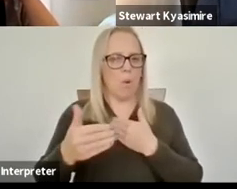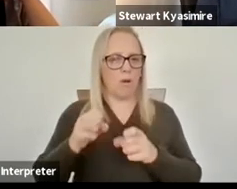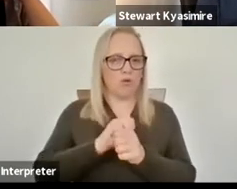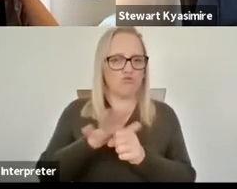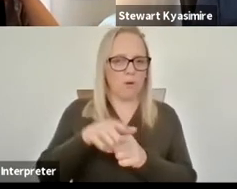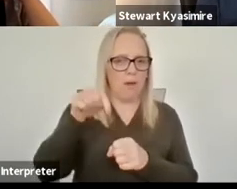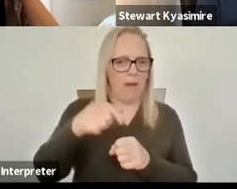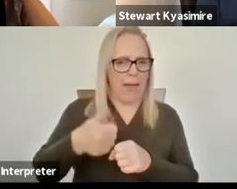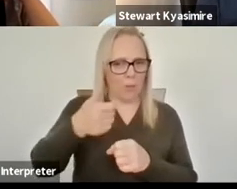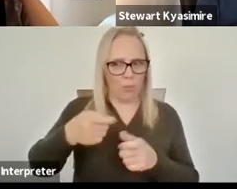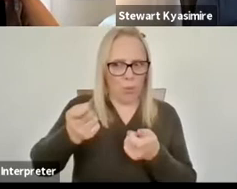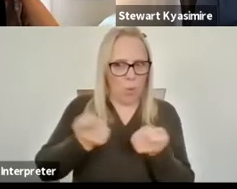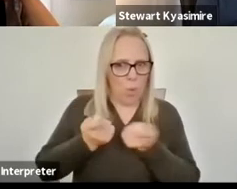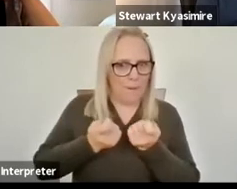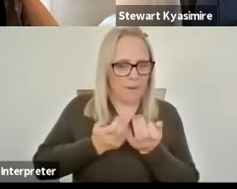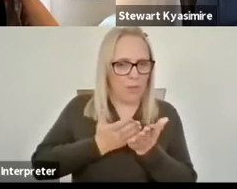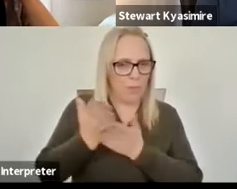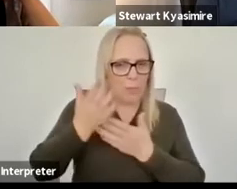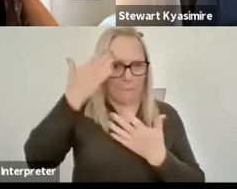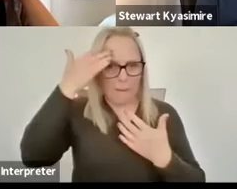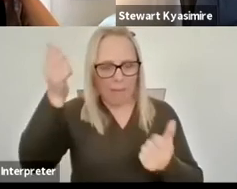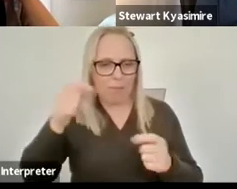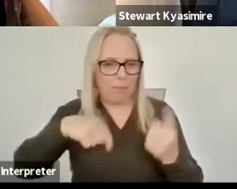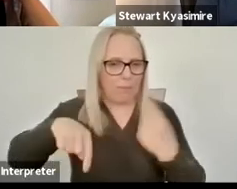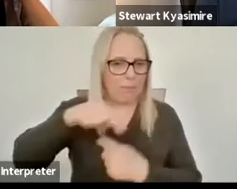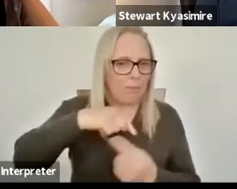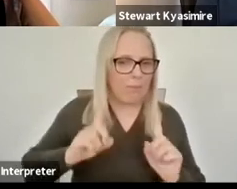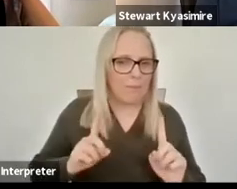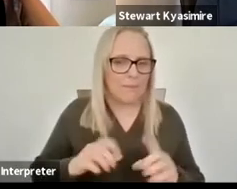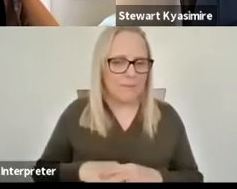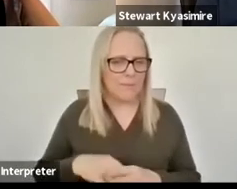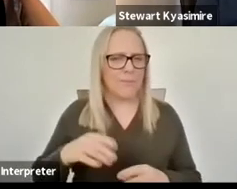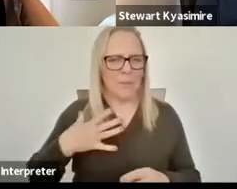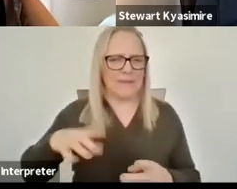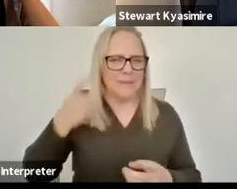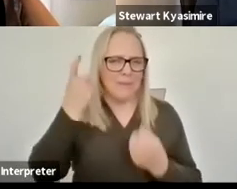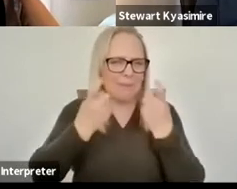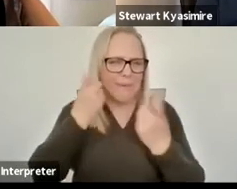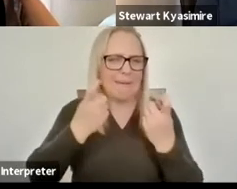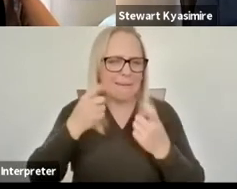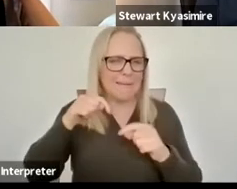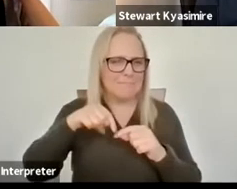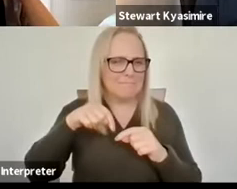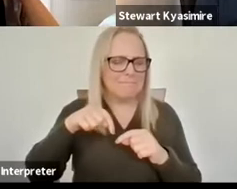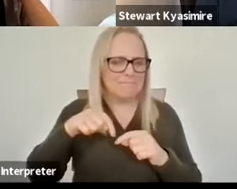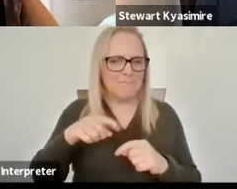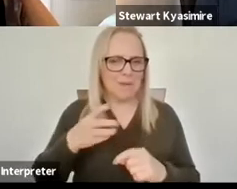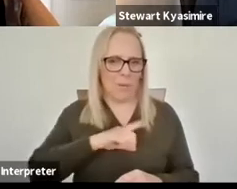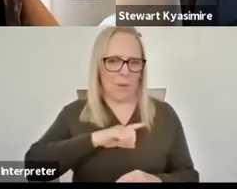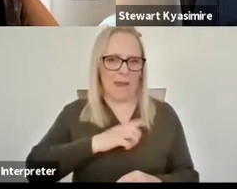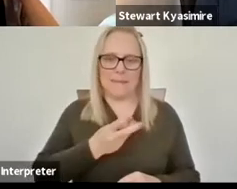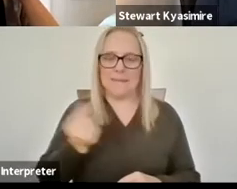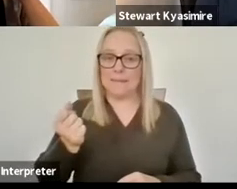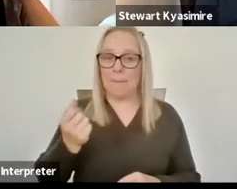um now and later on down the line because because you know some some of the great artists out there that have not been discovered